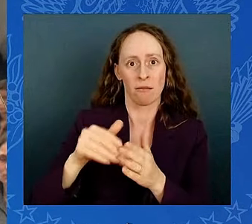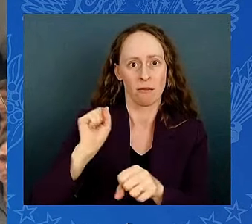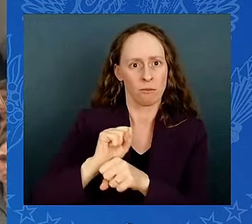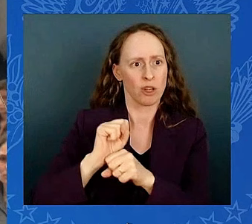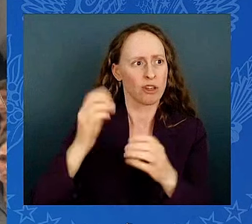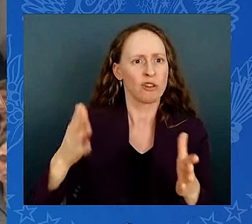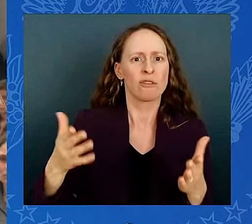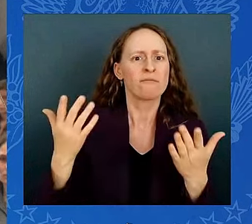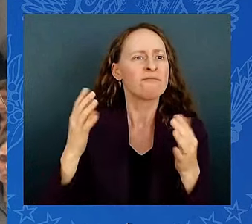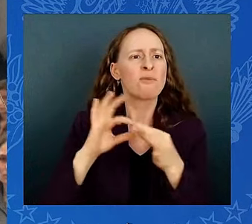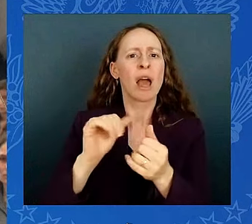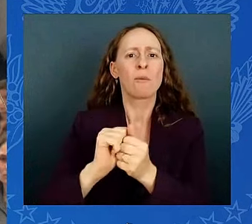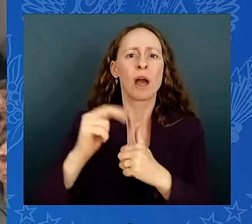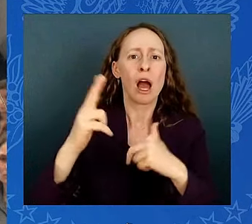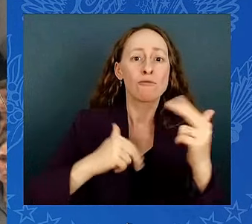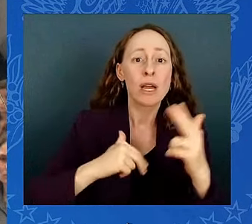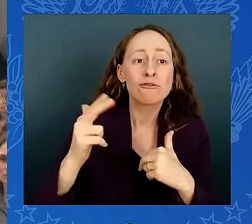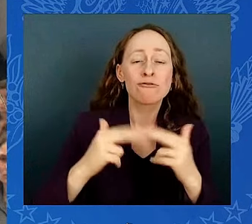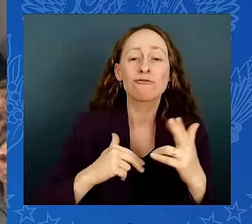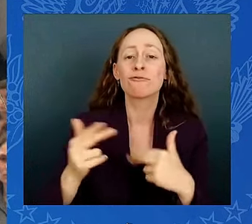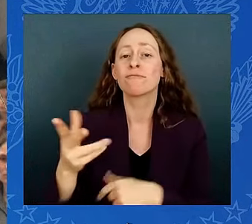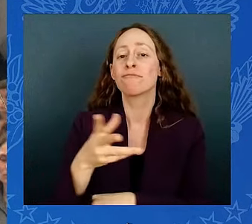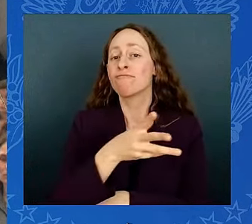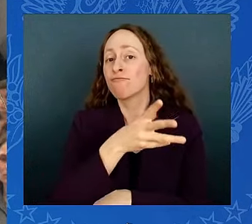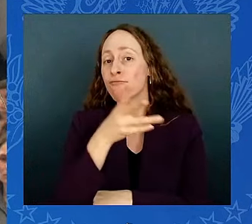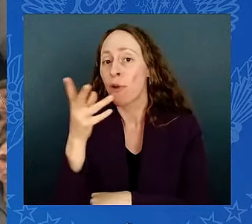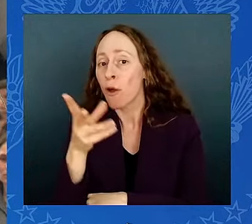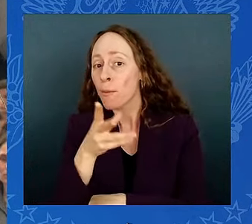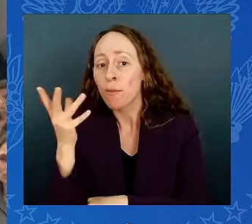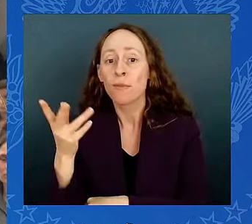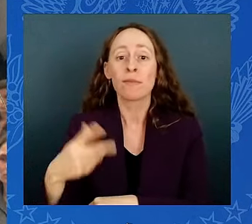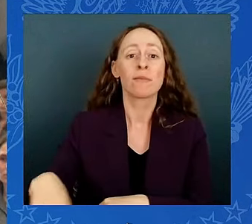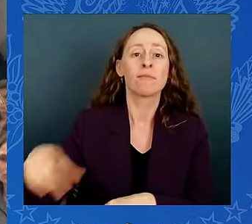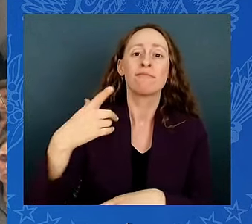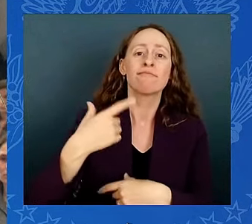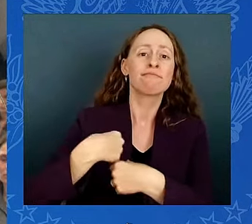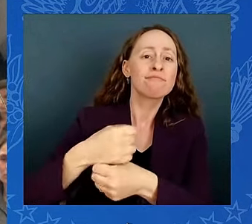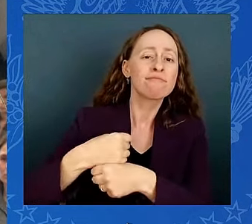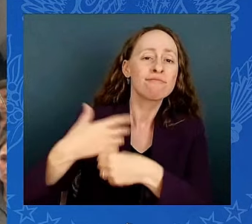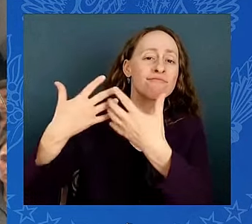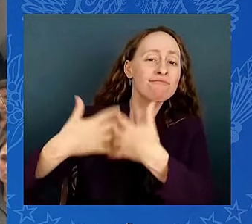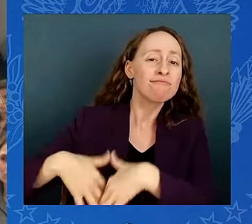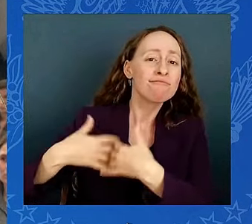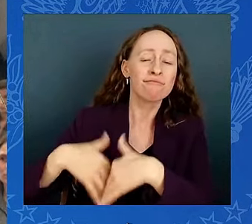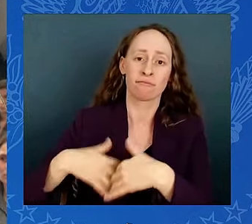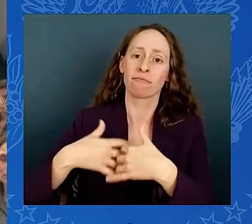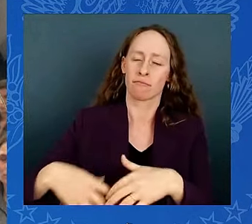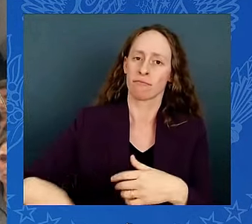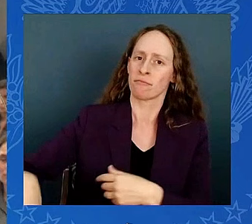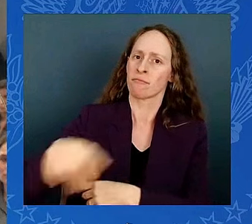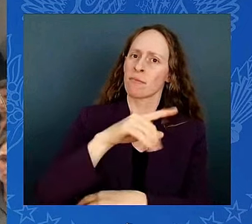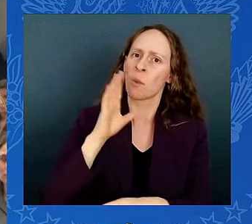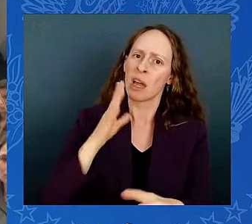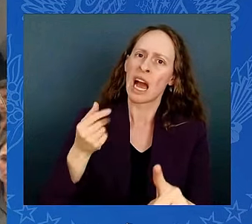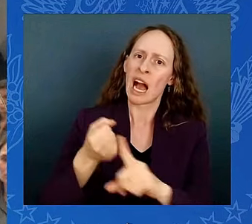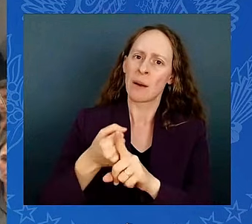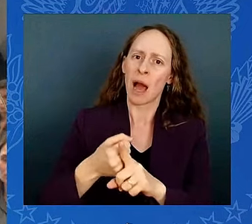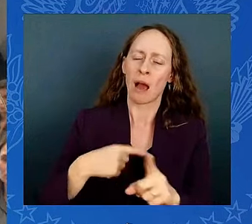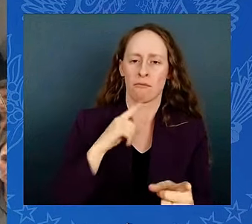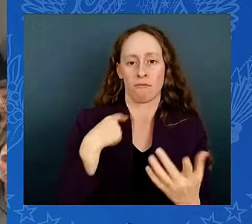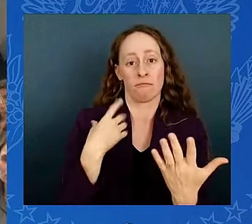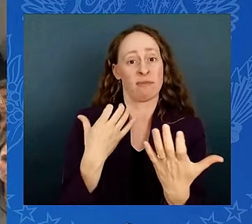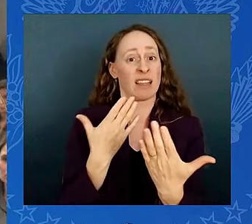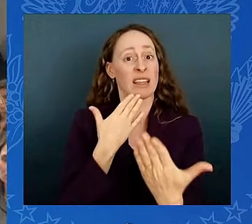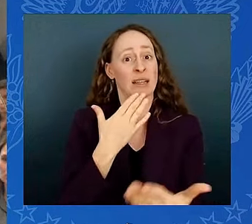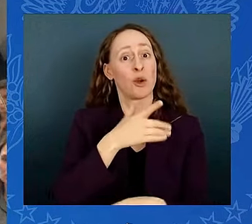manufacturing workers, and so much more. You know, I want to thank Vice President Harris for the work she has done since she was in the United States Senate